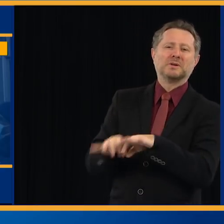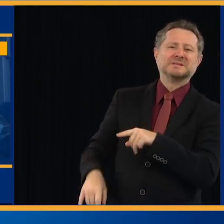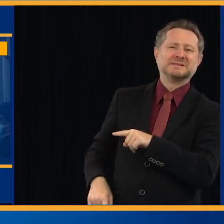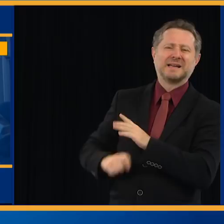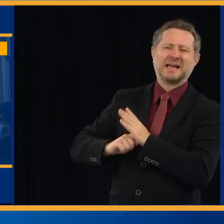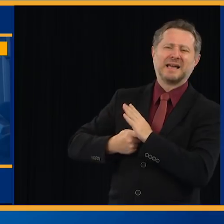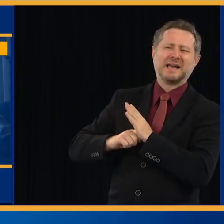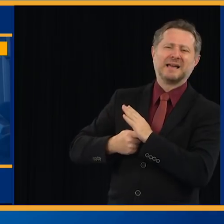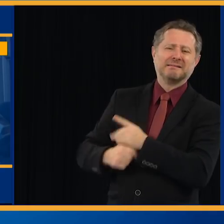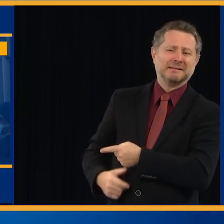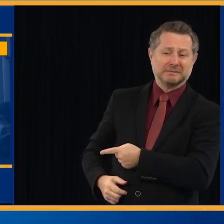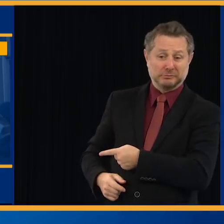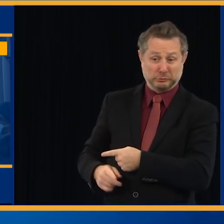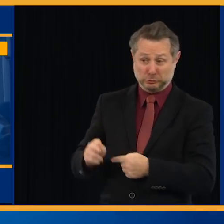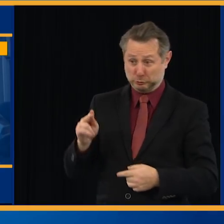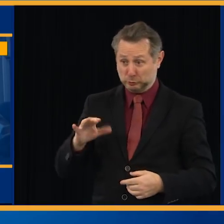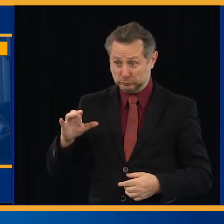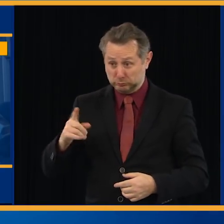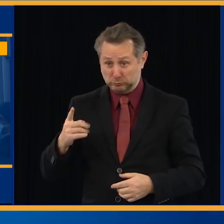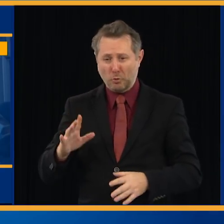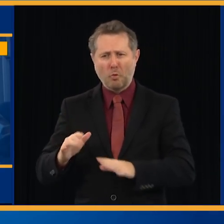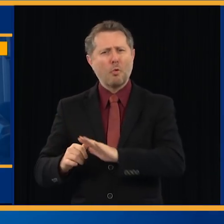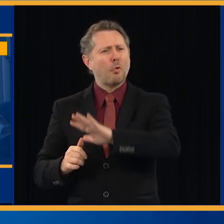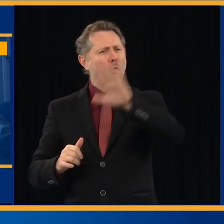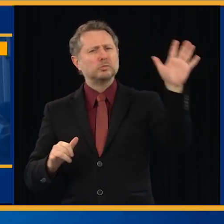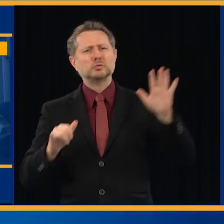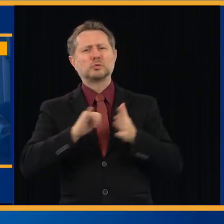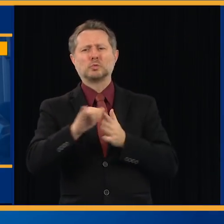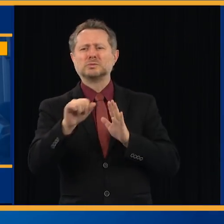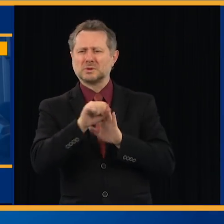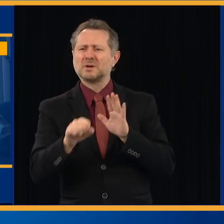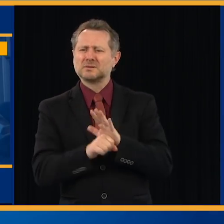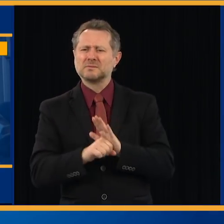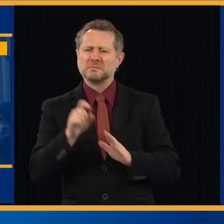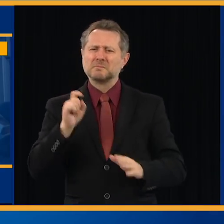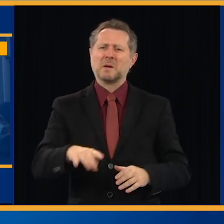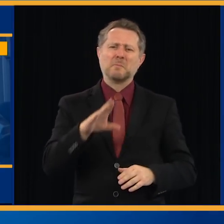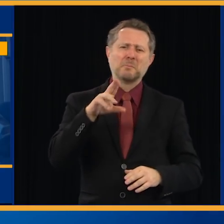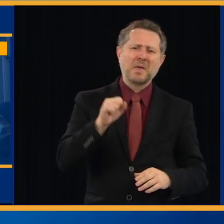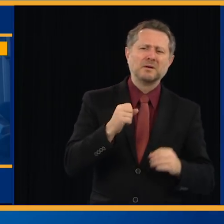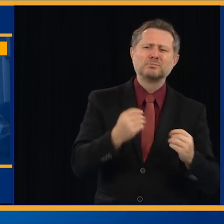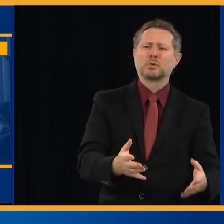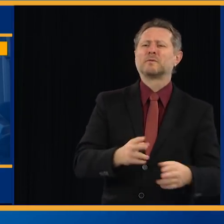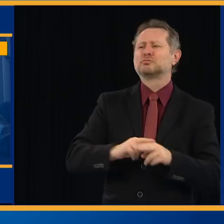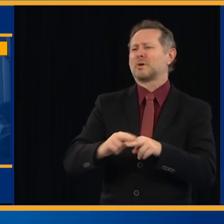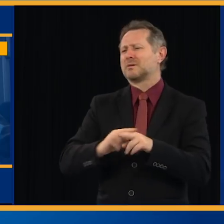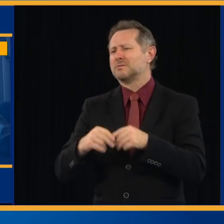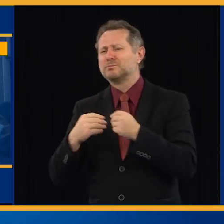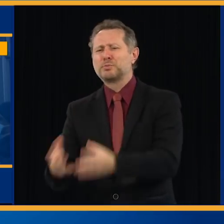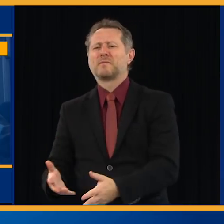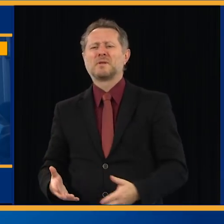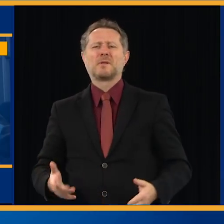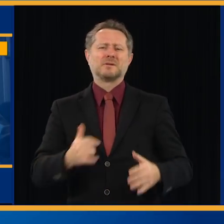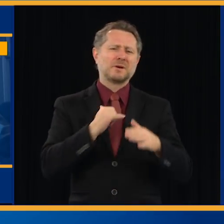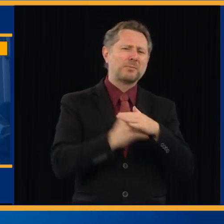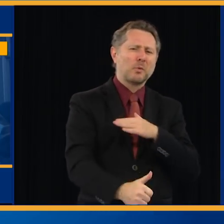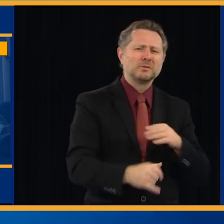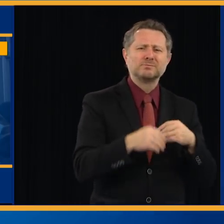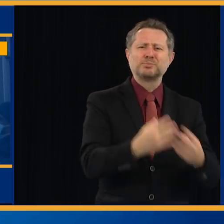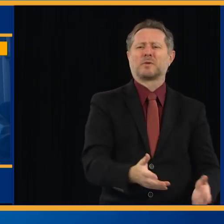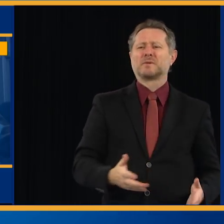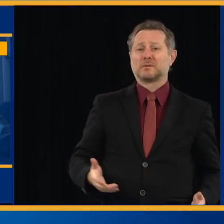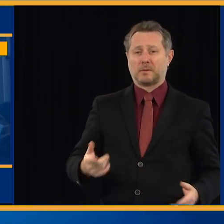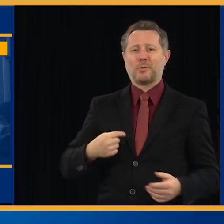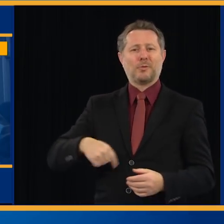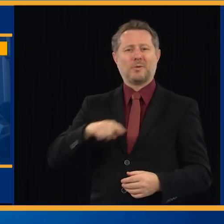state. They need the buses. They need the trains. They need the subways to get to work. We need them. They need